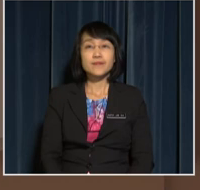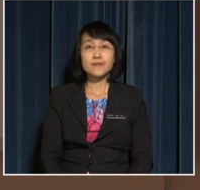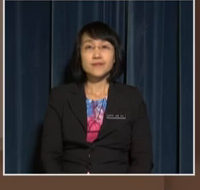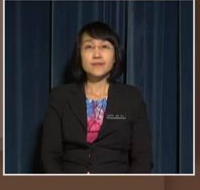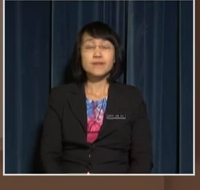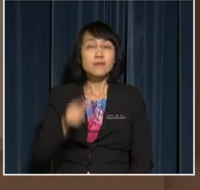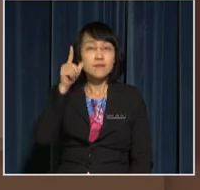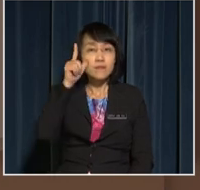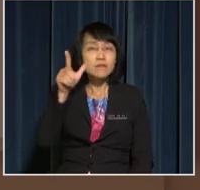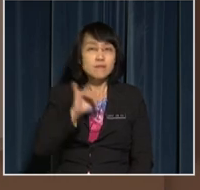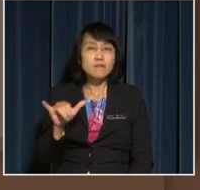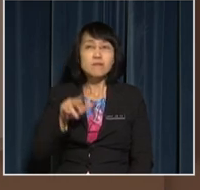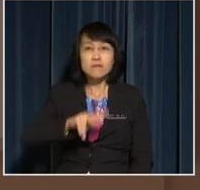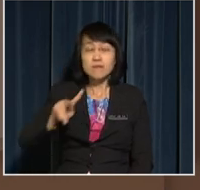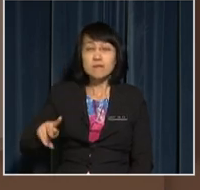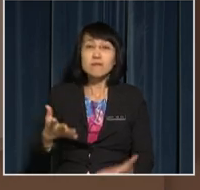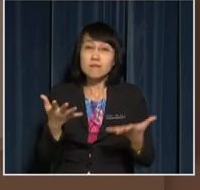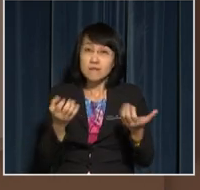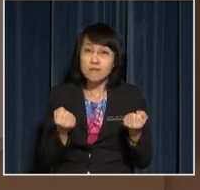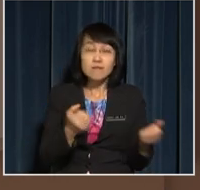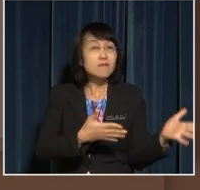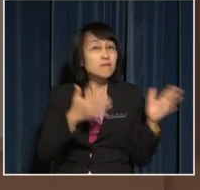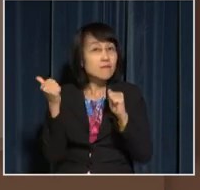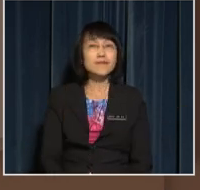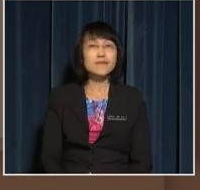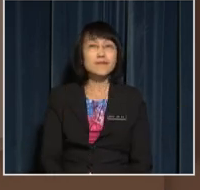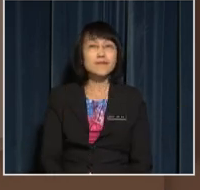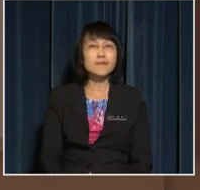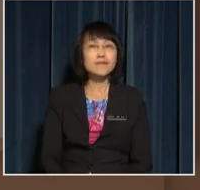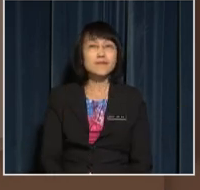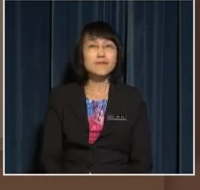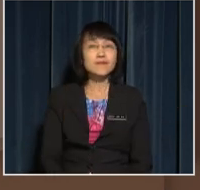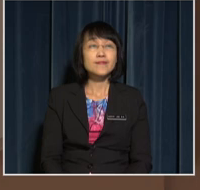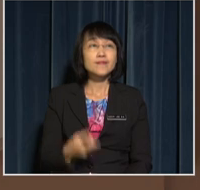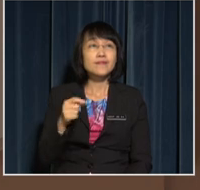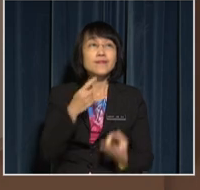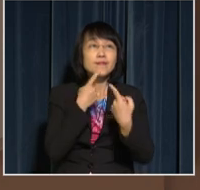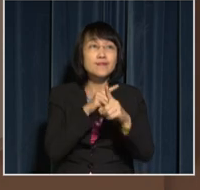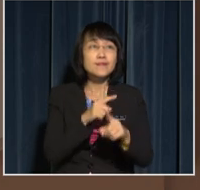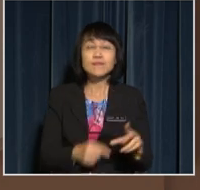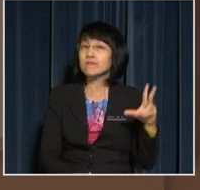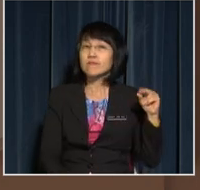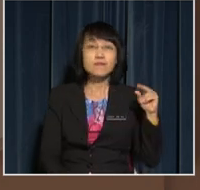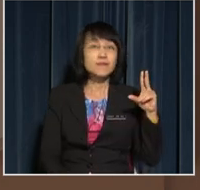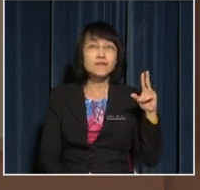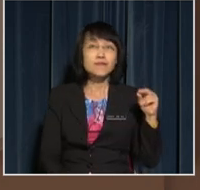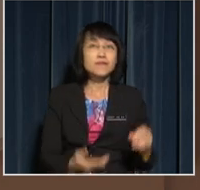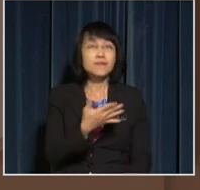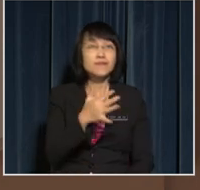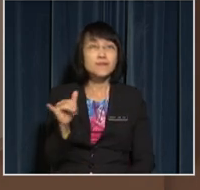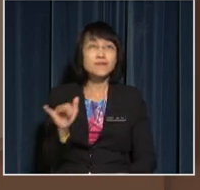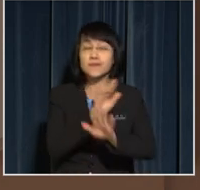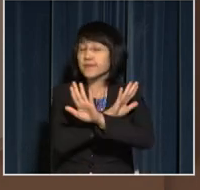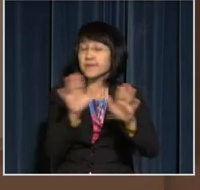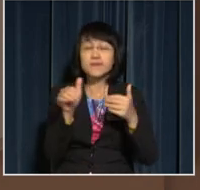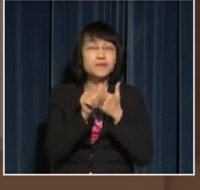And it looks like the pupils want to live The answer is No! They